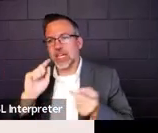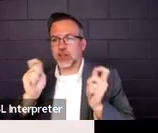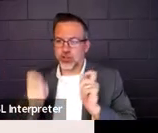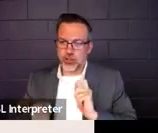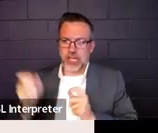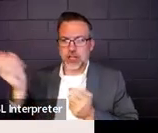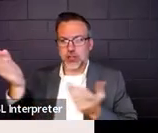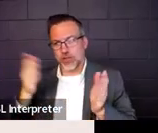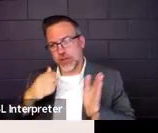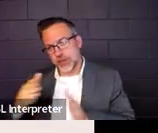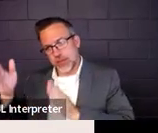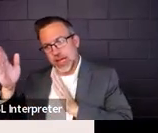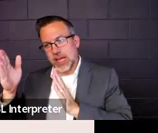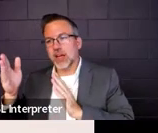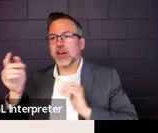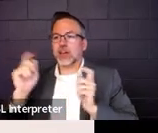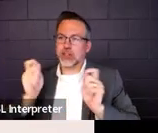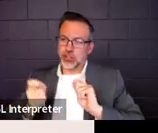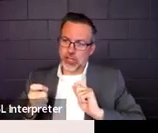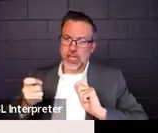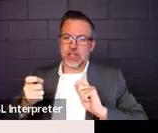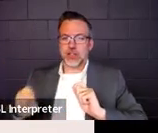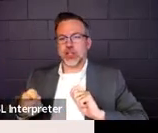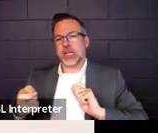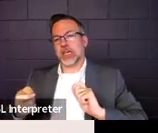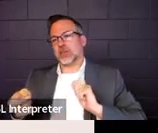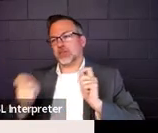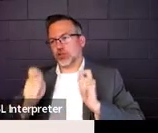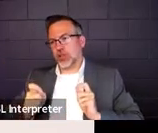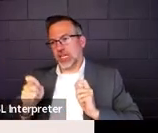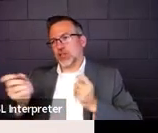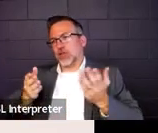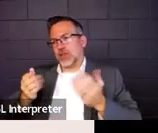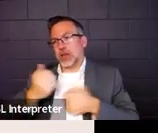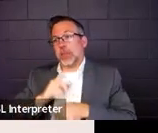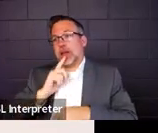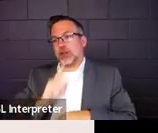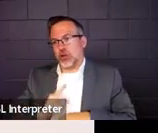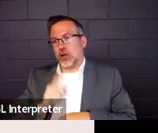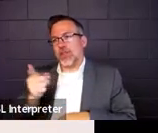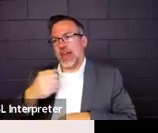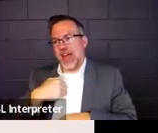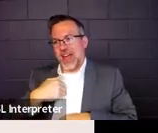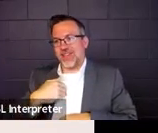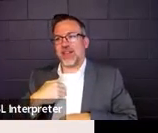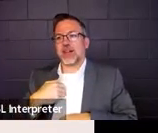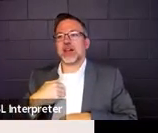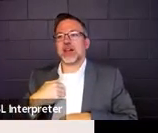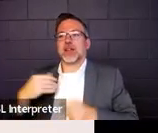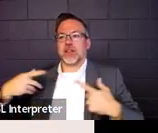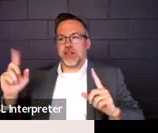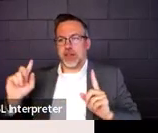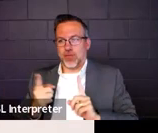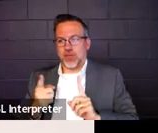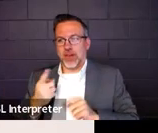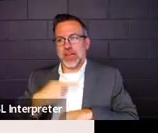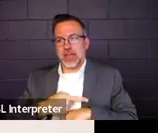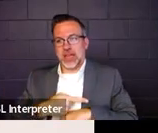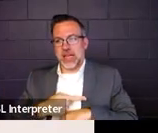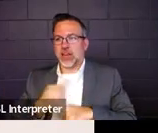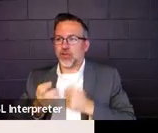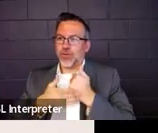make sure you're continuing to address that reason for abbreviated day and assist the child to return to a full day.